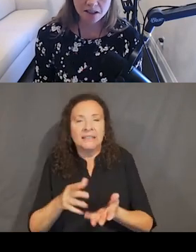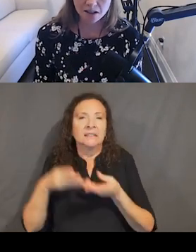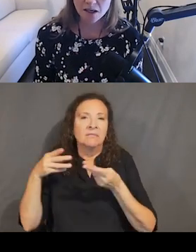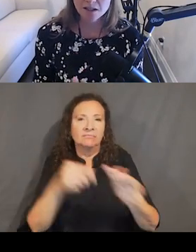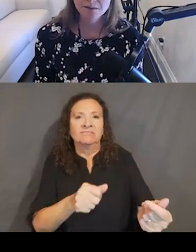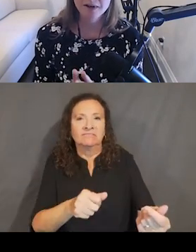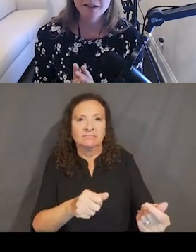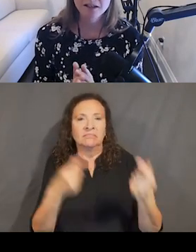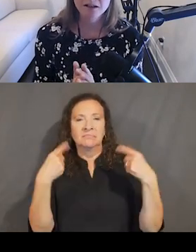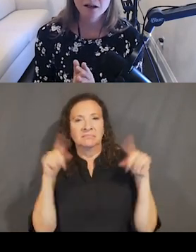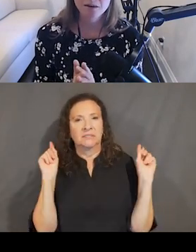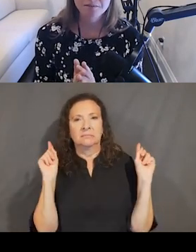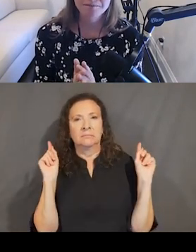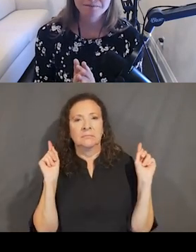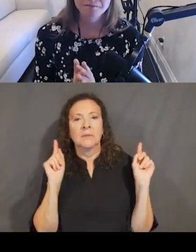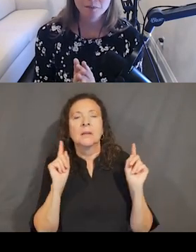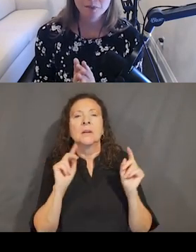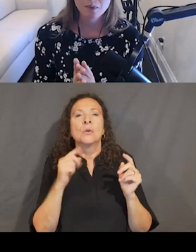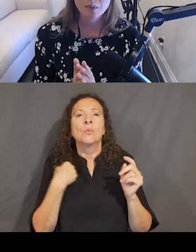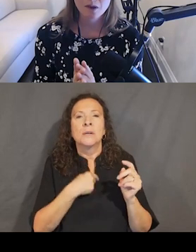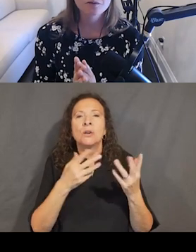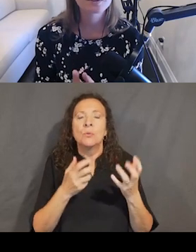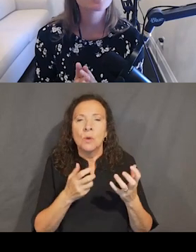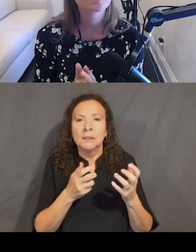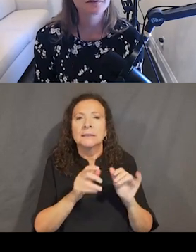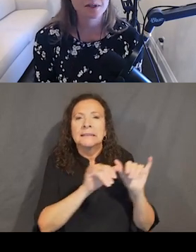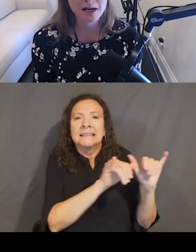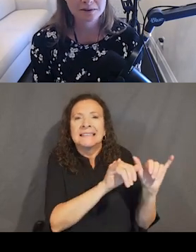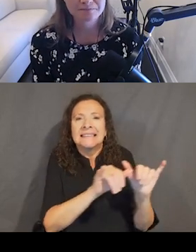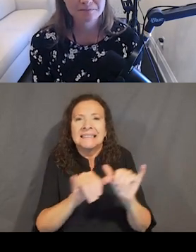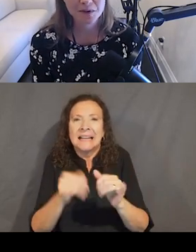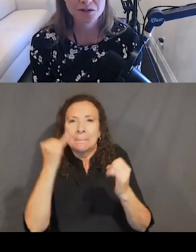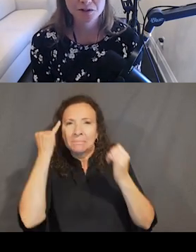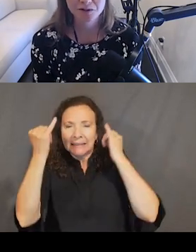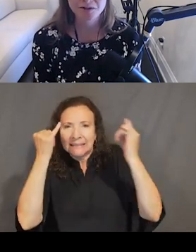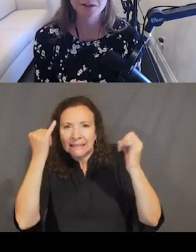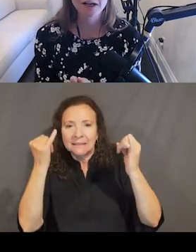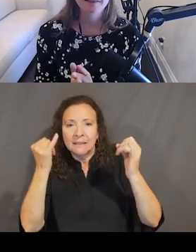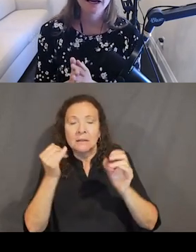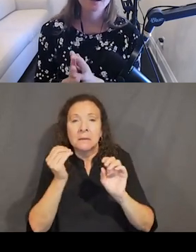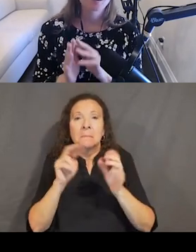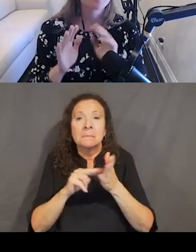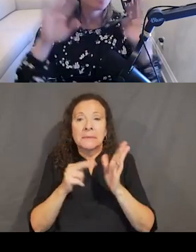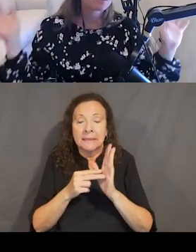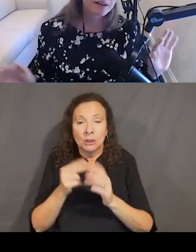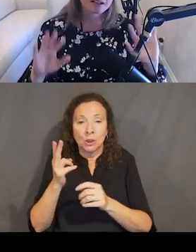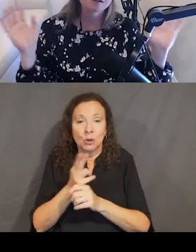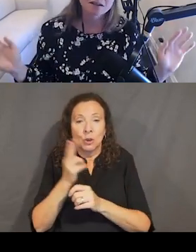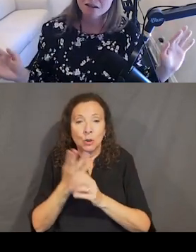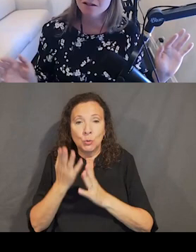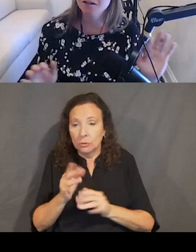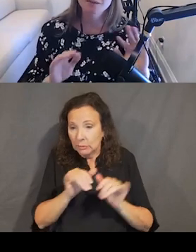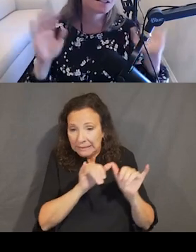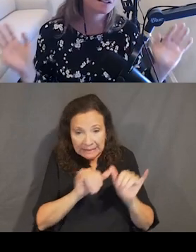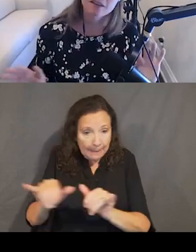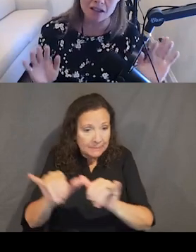key to providing reassuring feedback to your user that, of all the things,